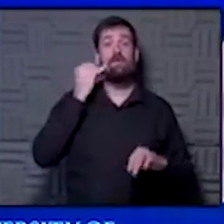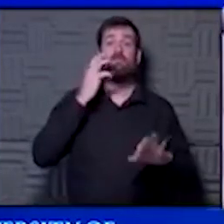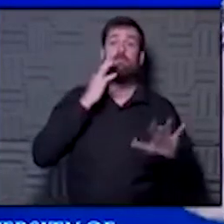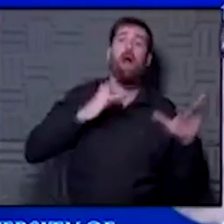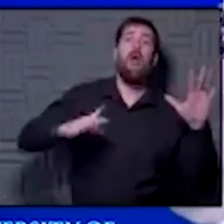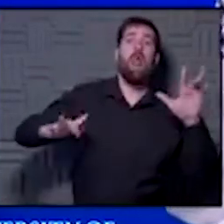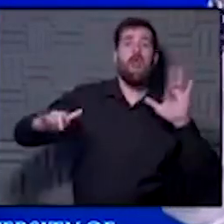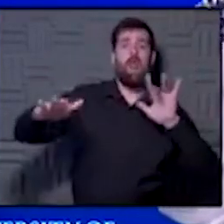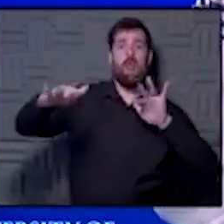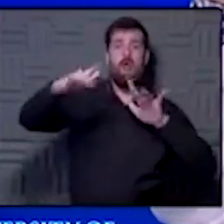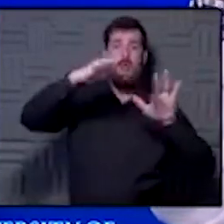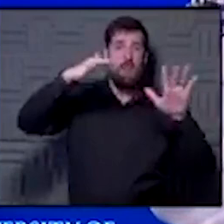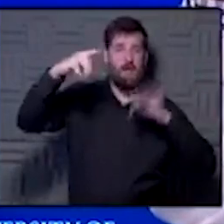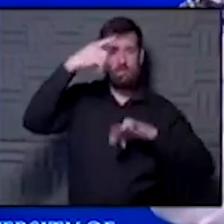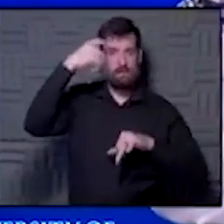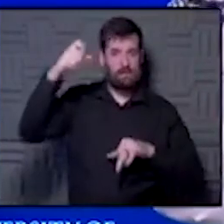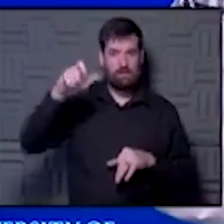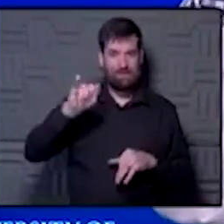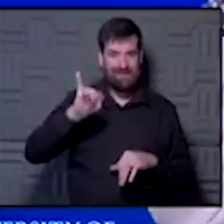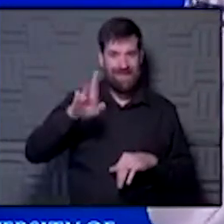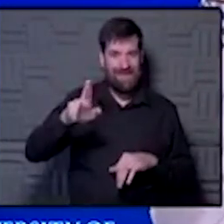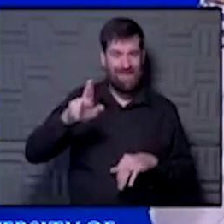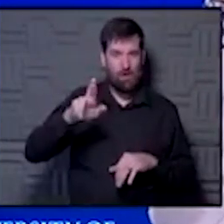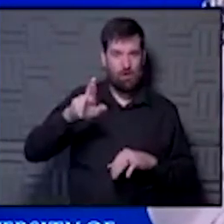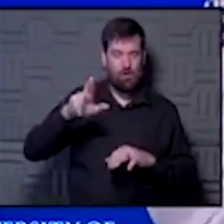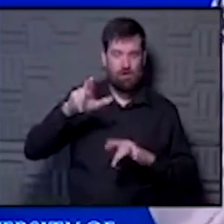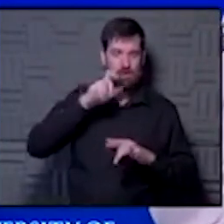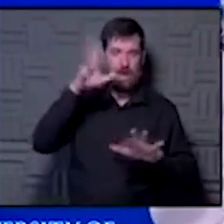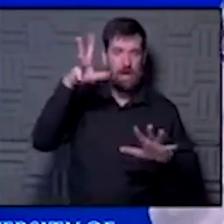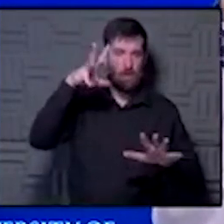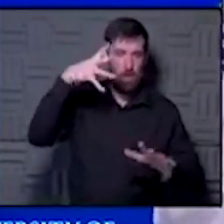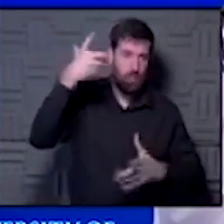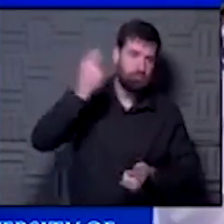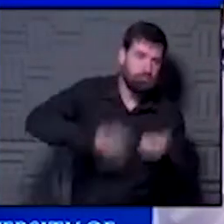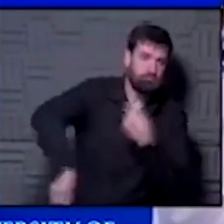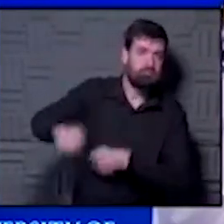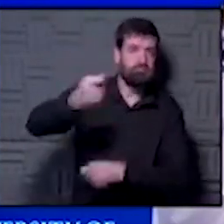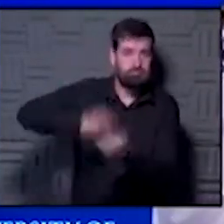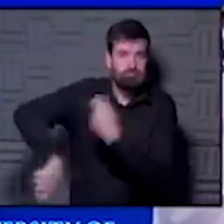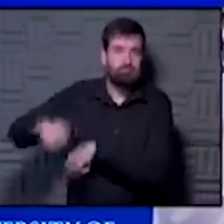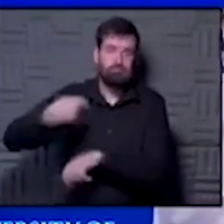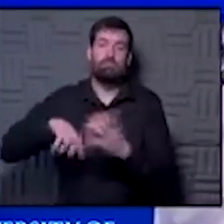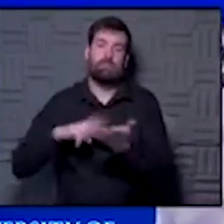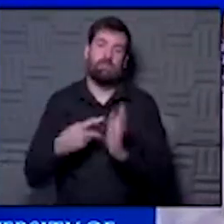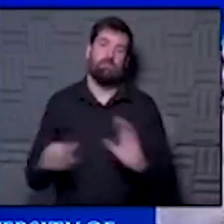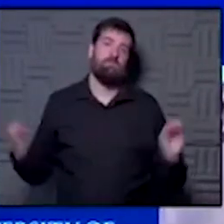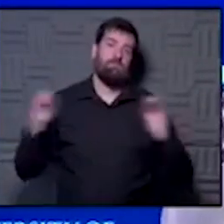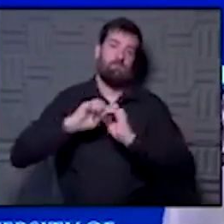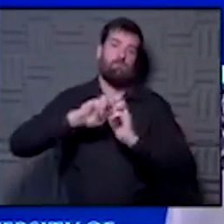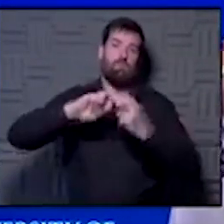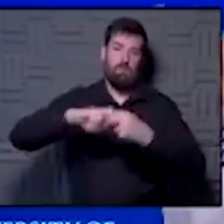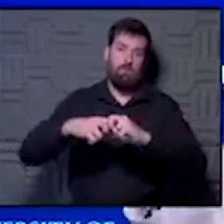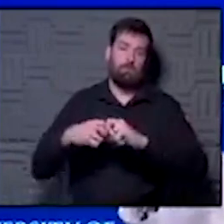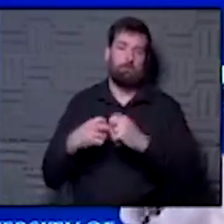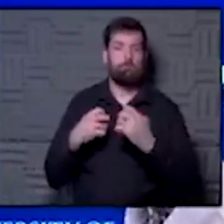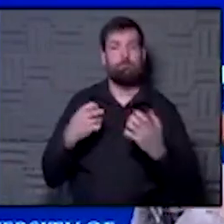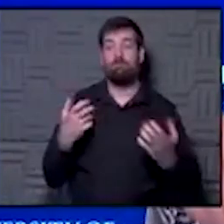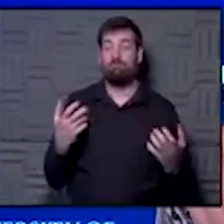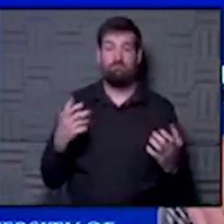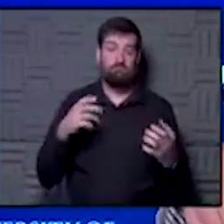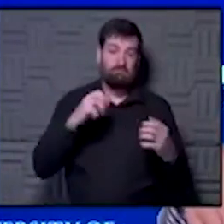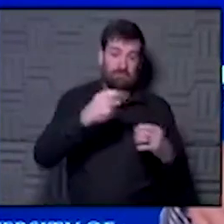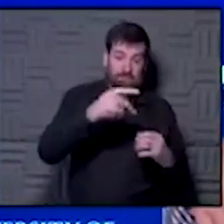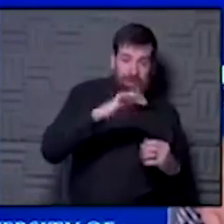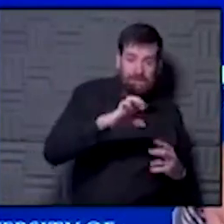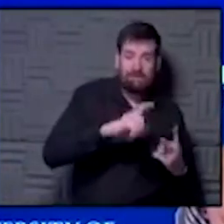are all hanging out in the air because the room isn't well ventilated, then you get in even more trouble. So there are so many variables in this, the space,